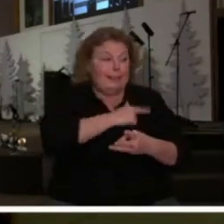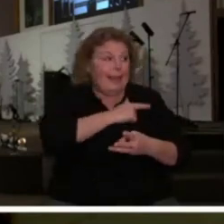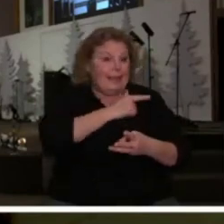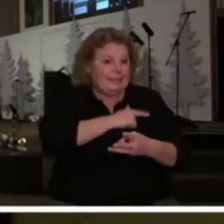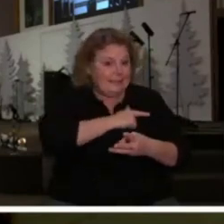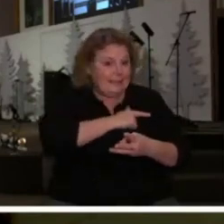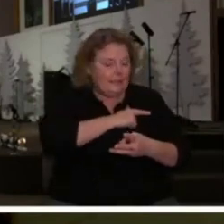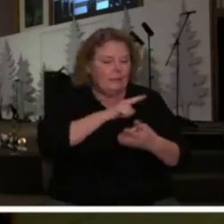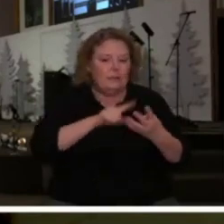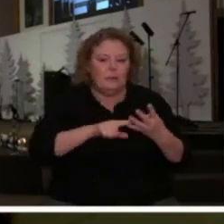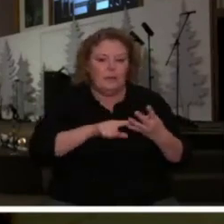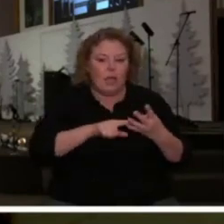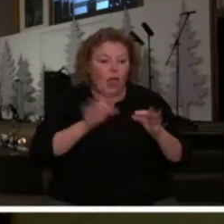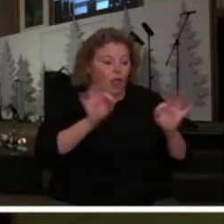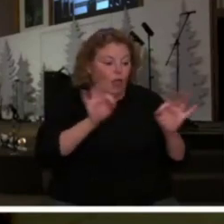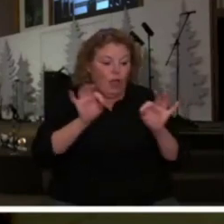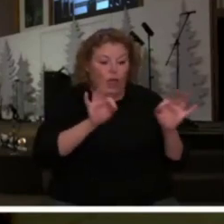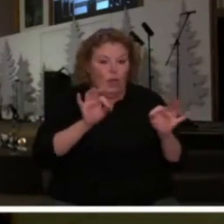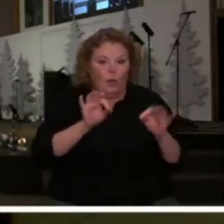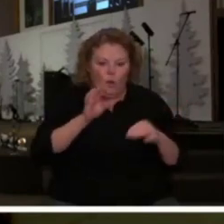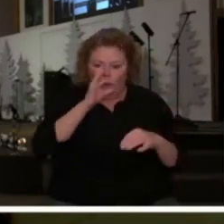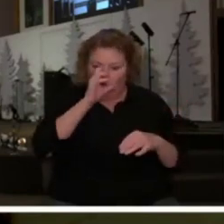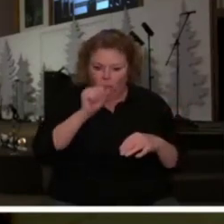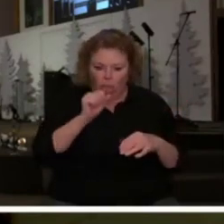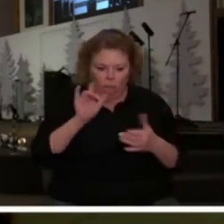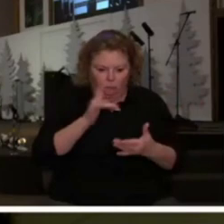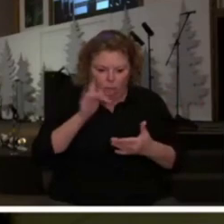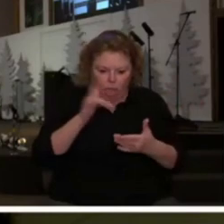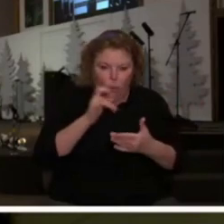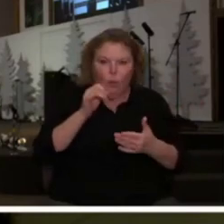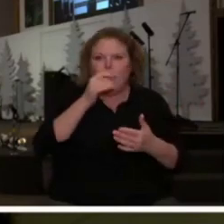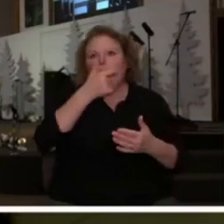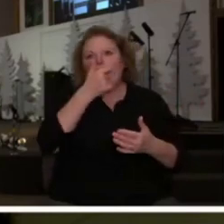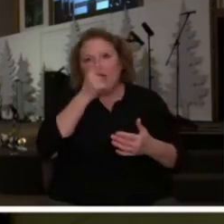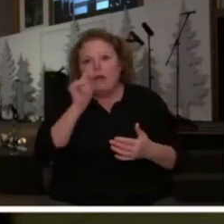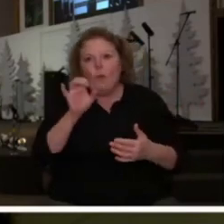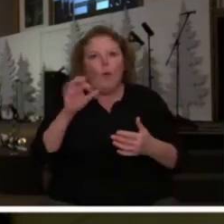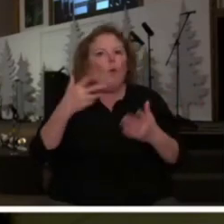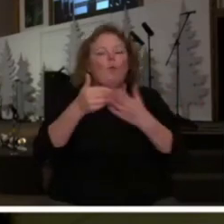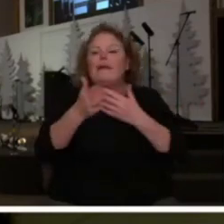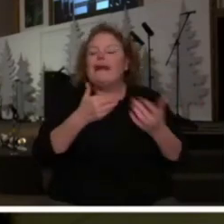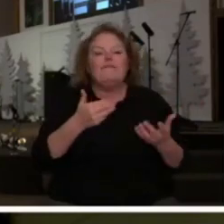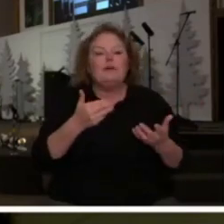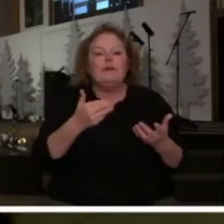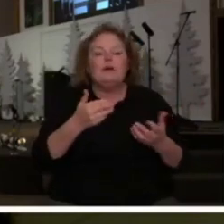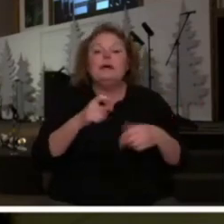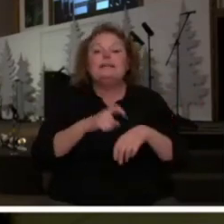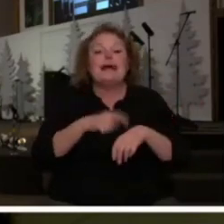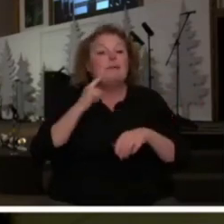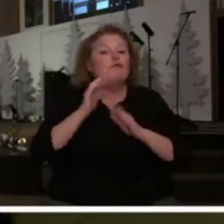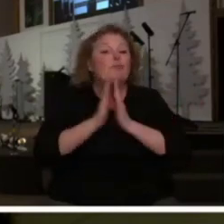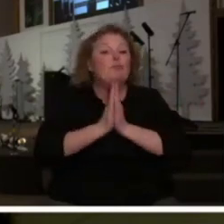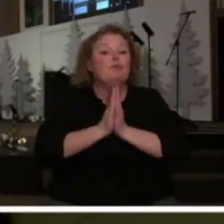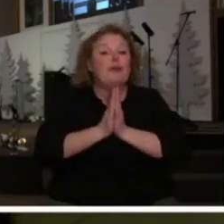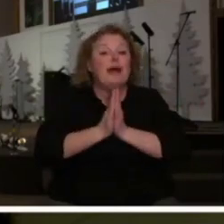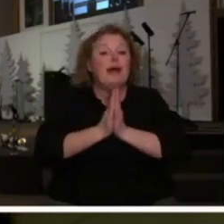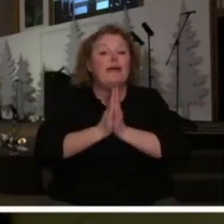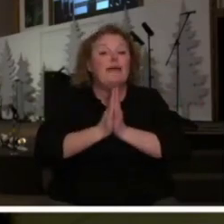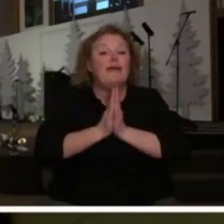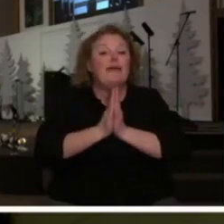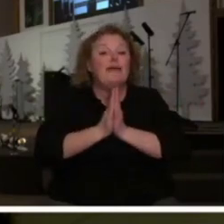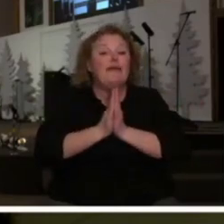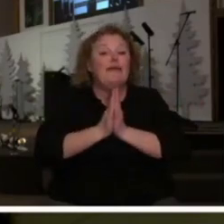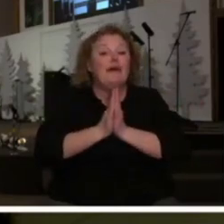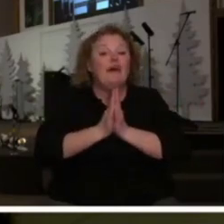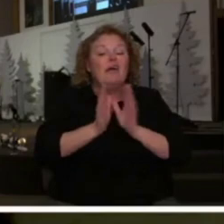or too interested in your own passions and interests when it comes time to pray then he can keep